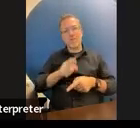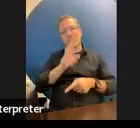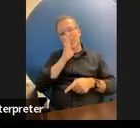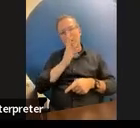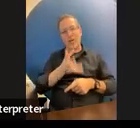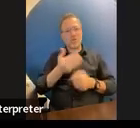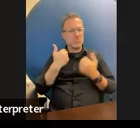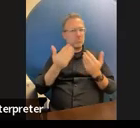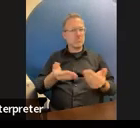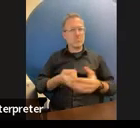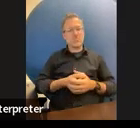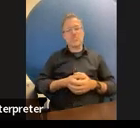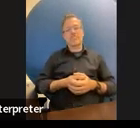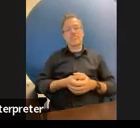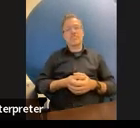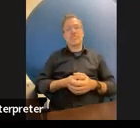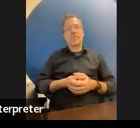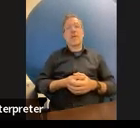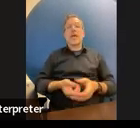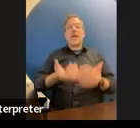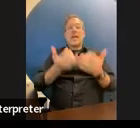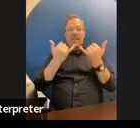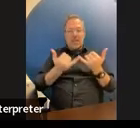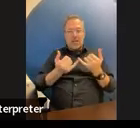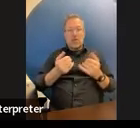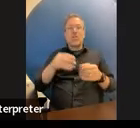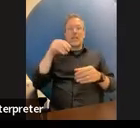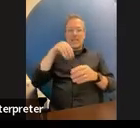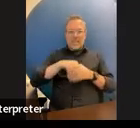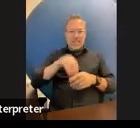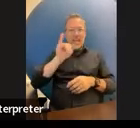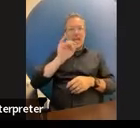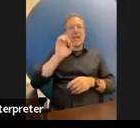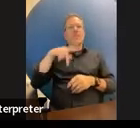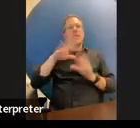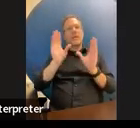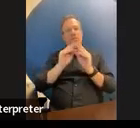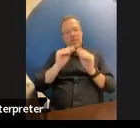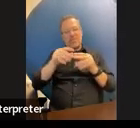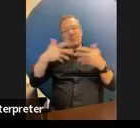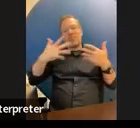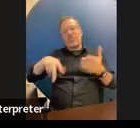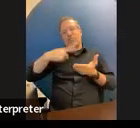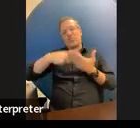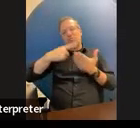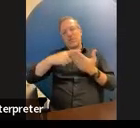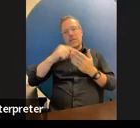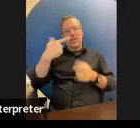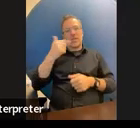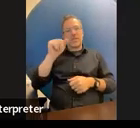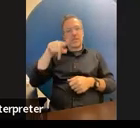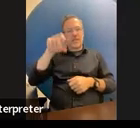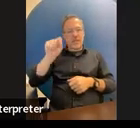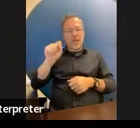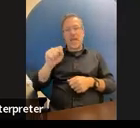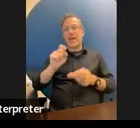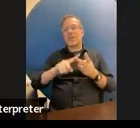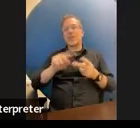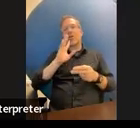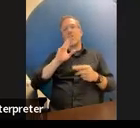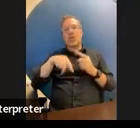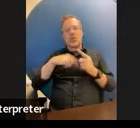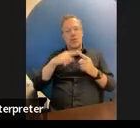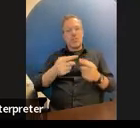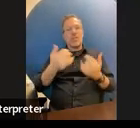um so you're in your iep meeting you've talked about the gaps you've um talked about your present